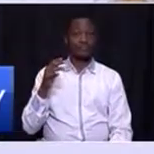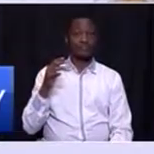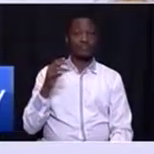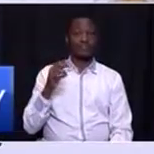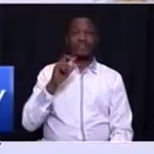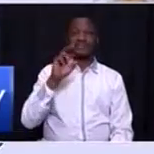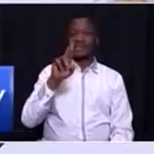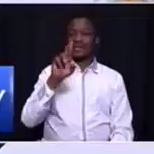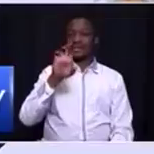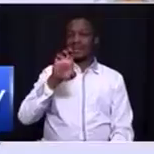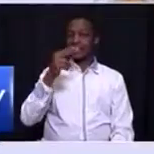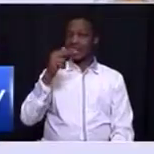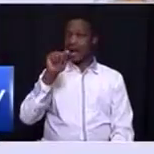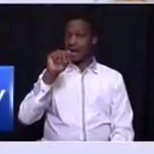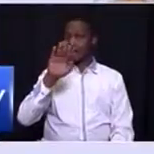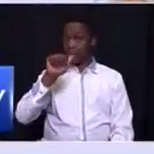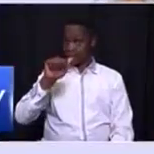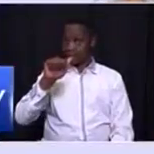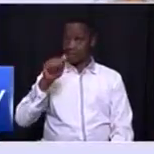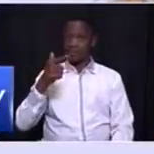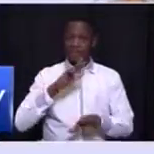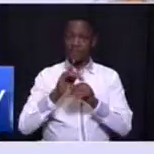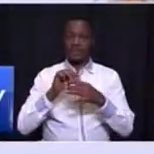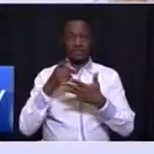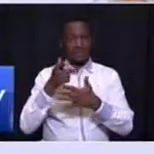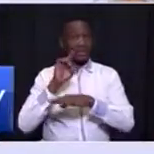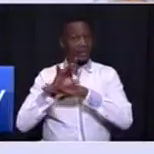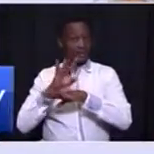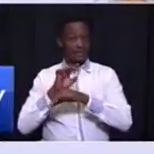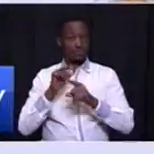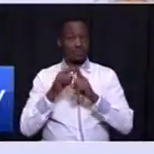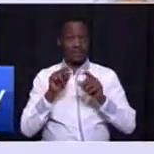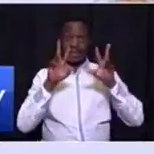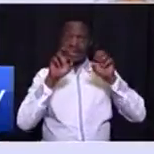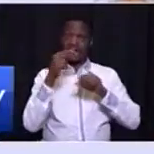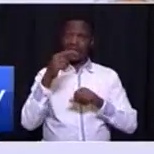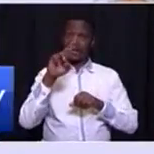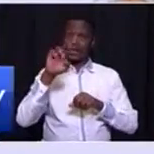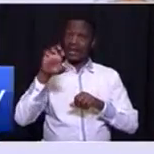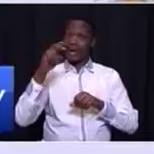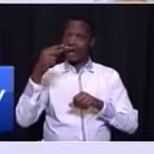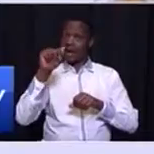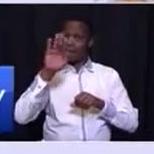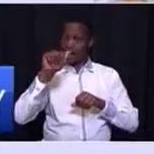Rehabha Rebo tweeted the following advice to me, and I quote Rehabha Rebo.